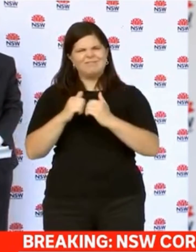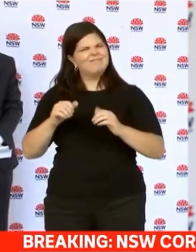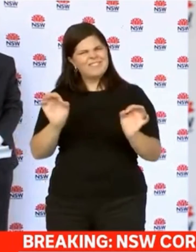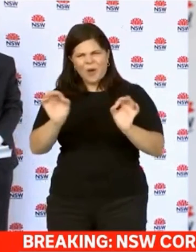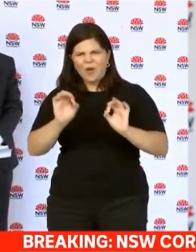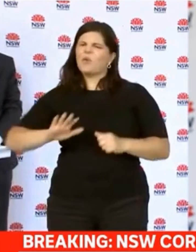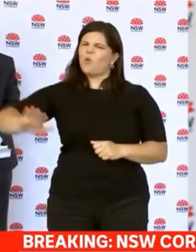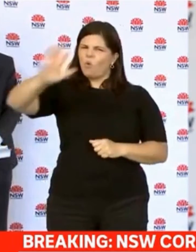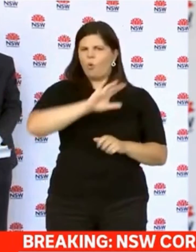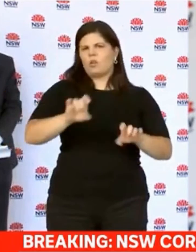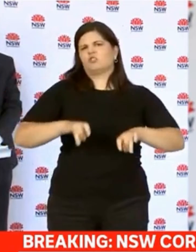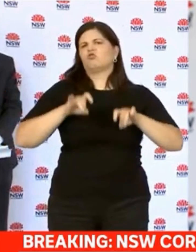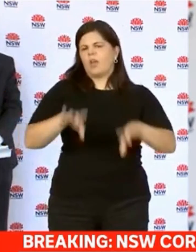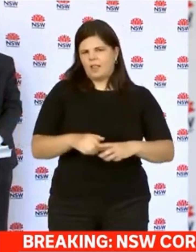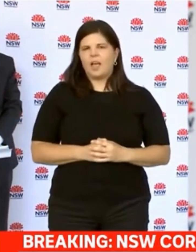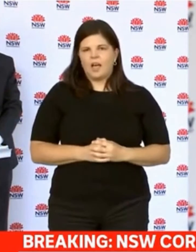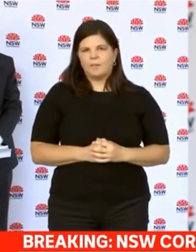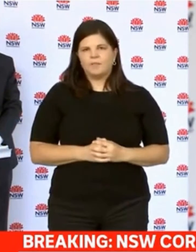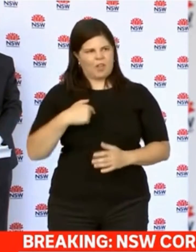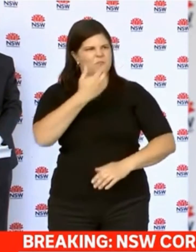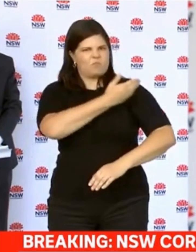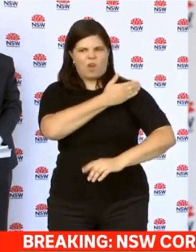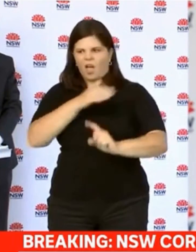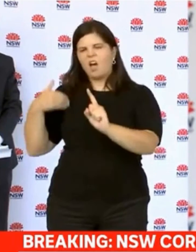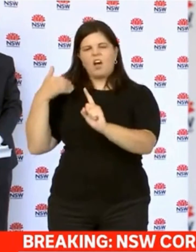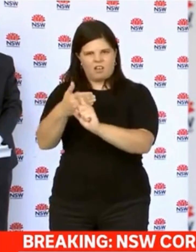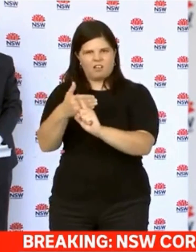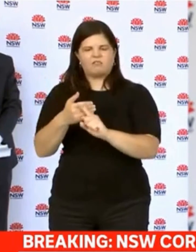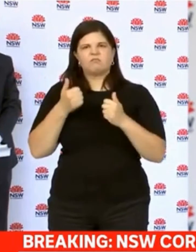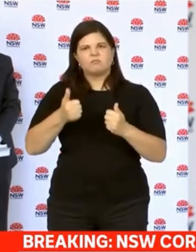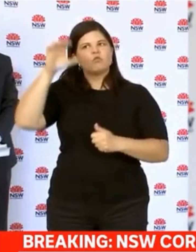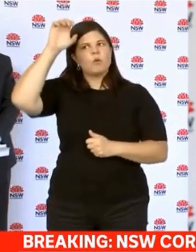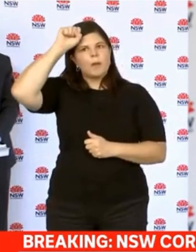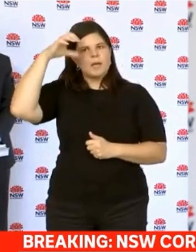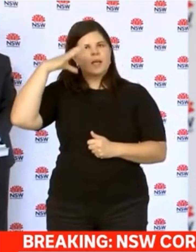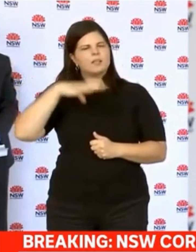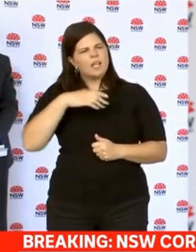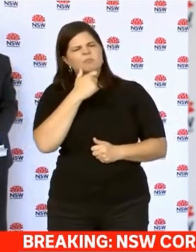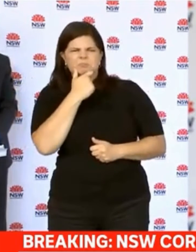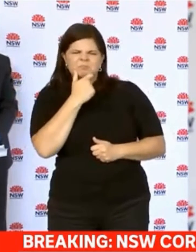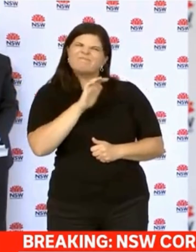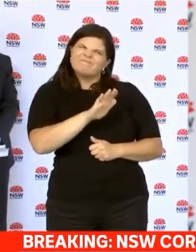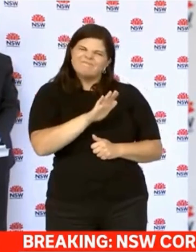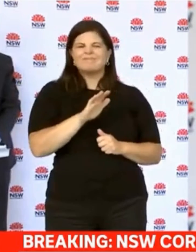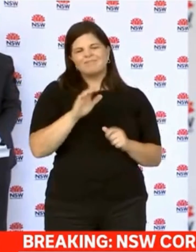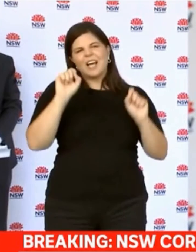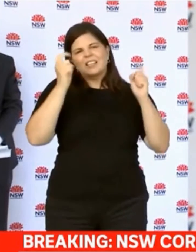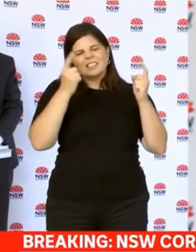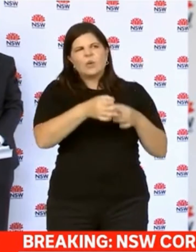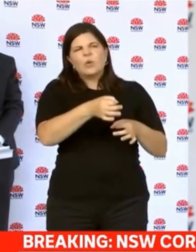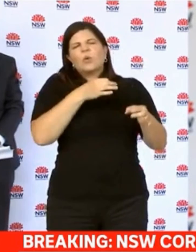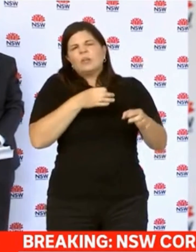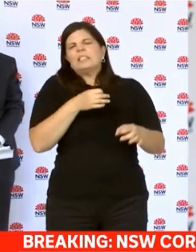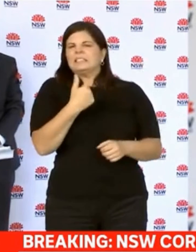navigated this really difficult time. And I think we should always remember that, that we should be compassionate to all of our citizens. And a lot of the decisions